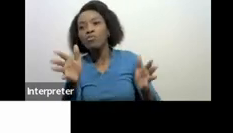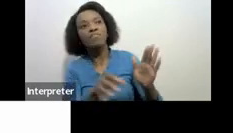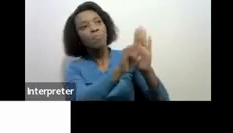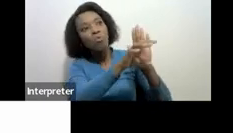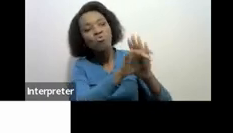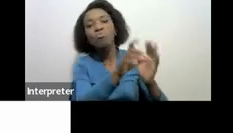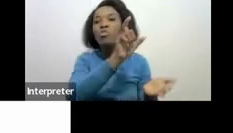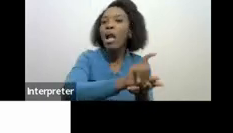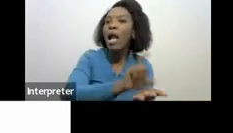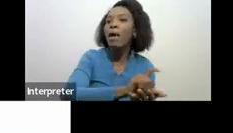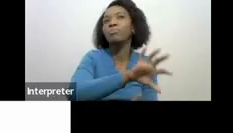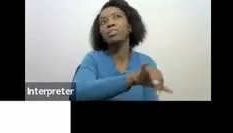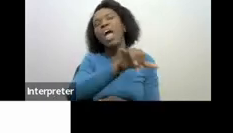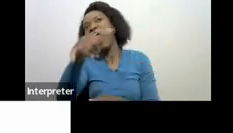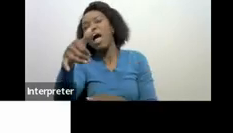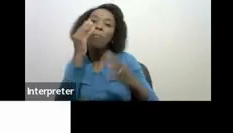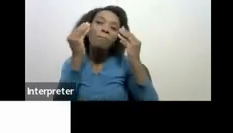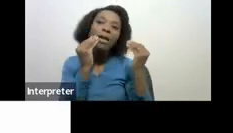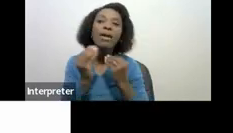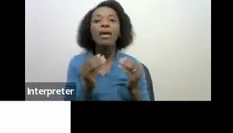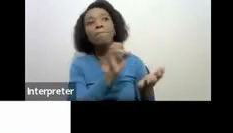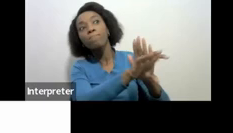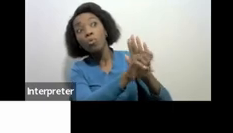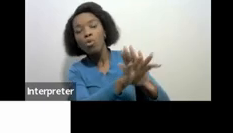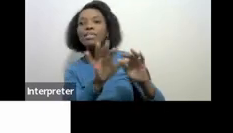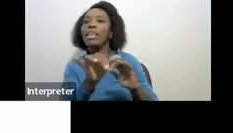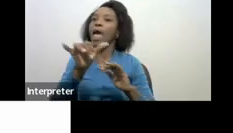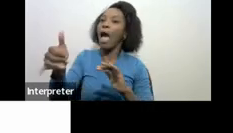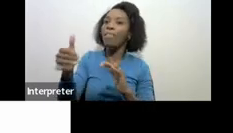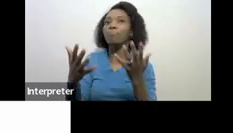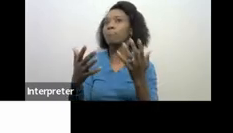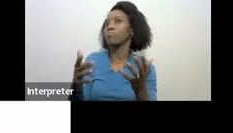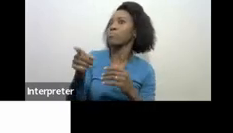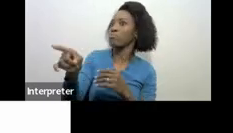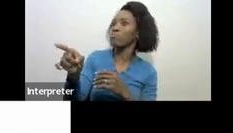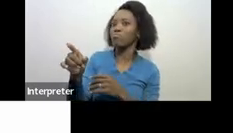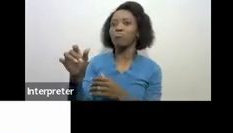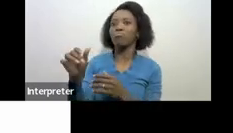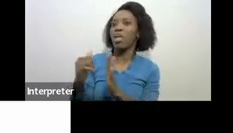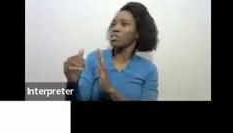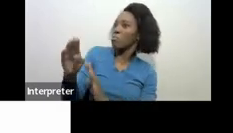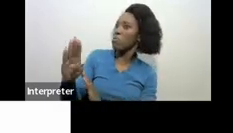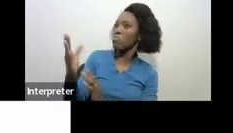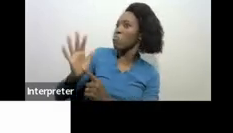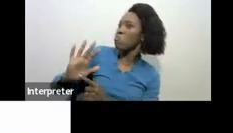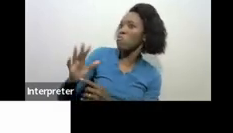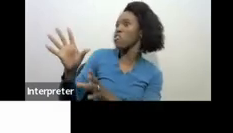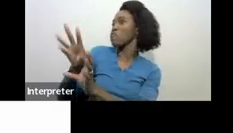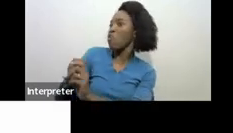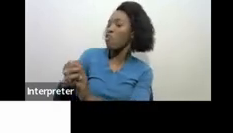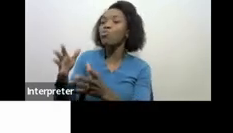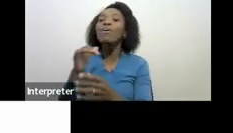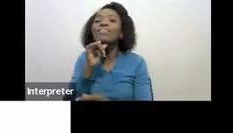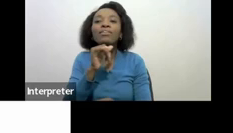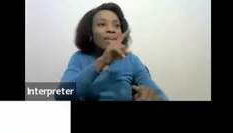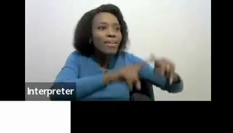and then you also have another one where you are getting money from HNB then you're doing movies all those ones we are talking